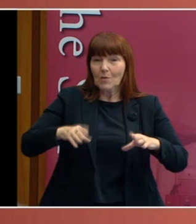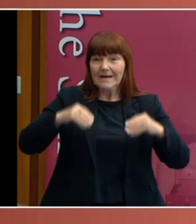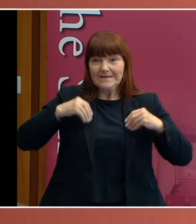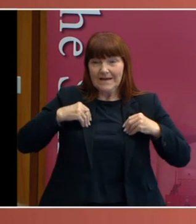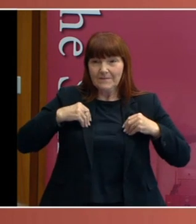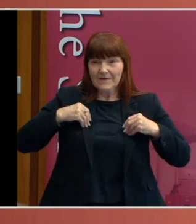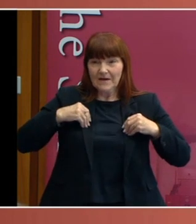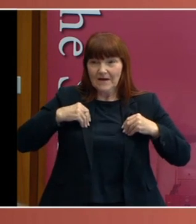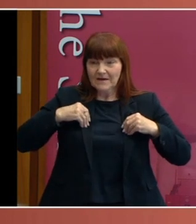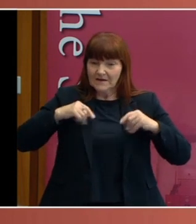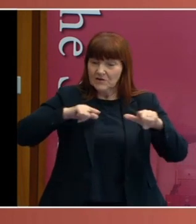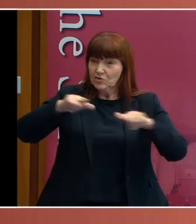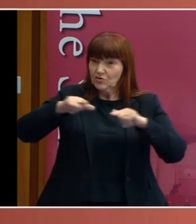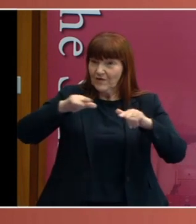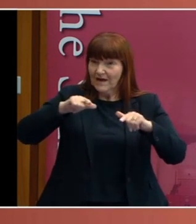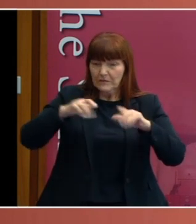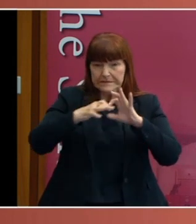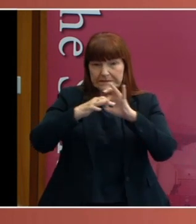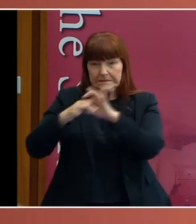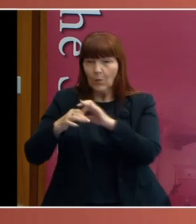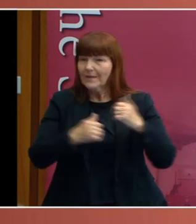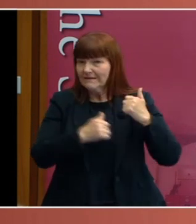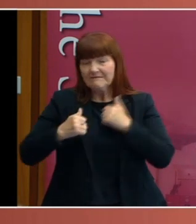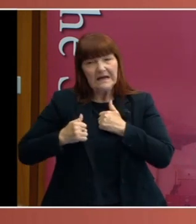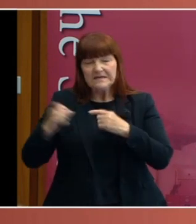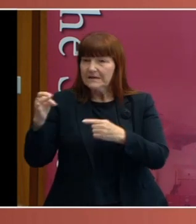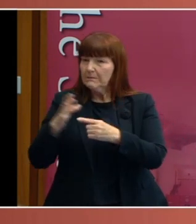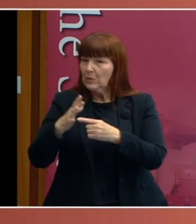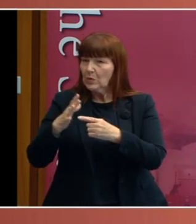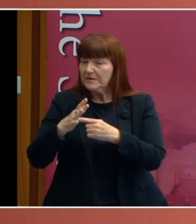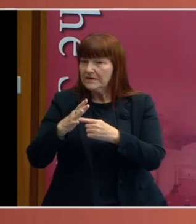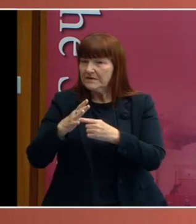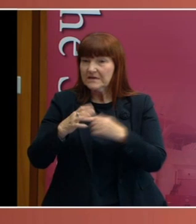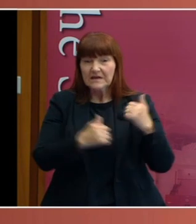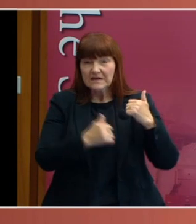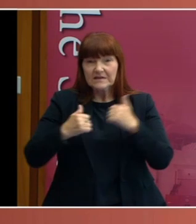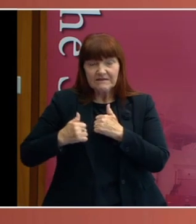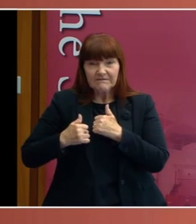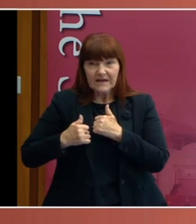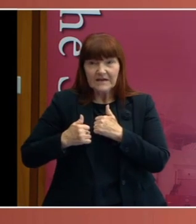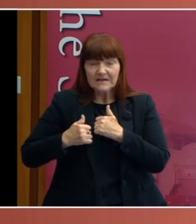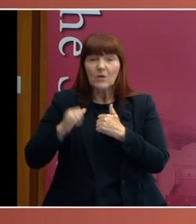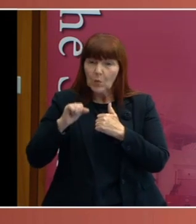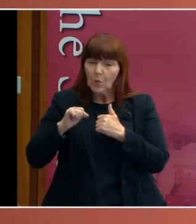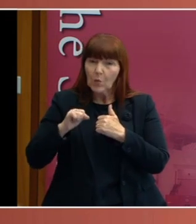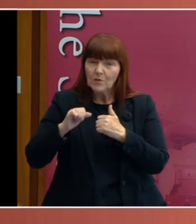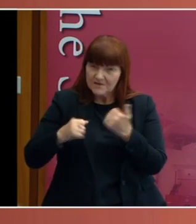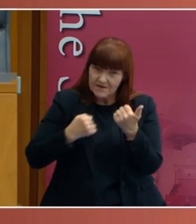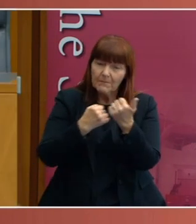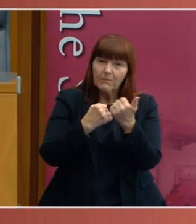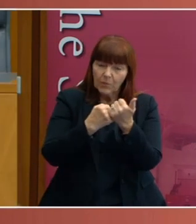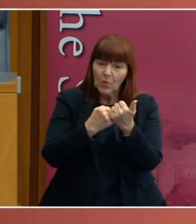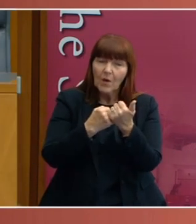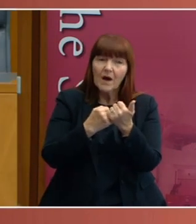transport is intimately connected with defence, and that the defence power would support a law restricting transport,